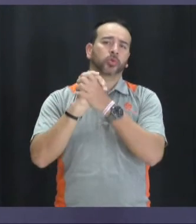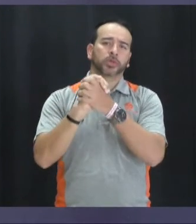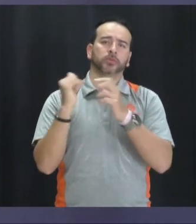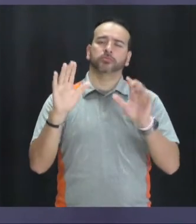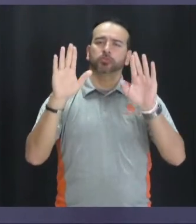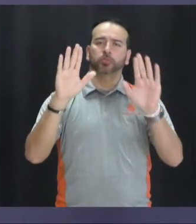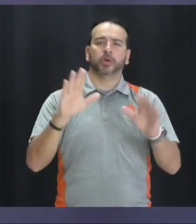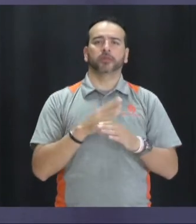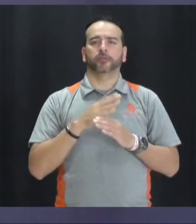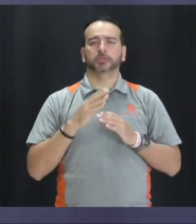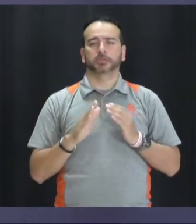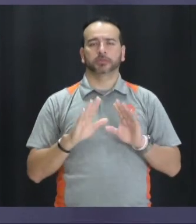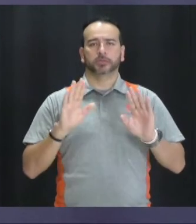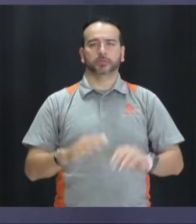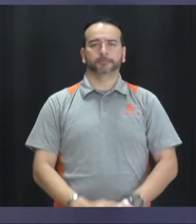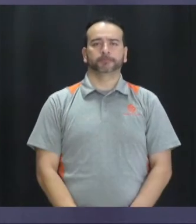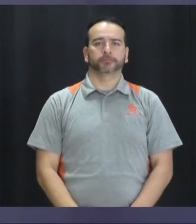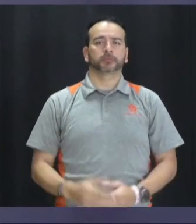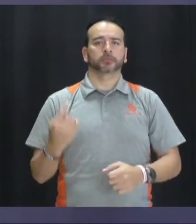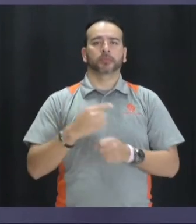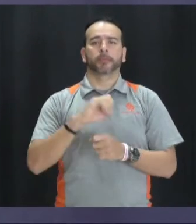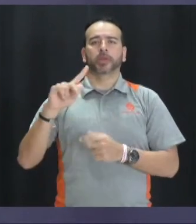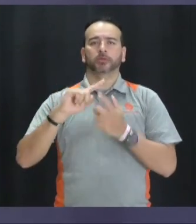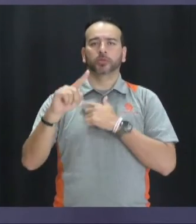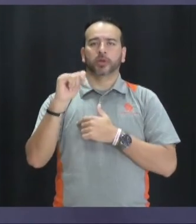great season. Now back to Anthony in Georgia.